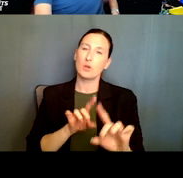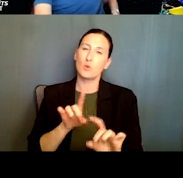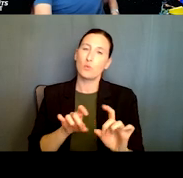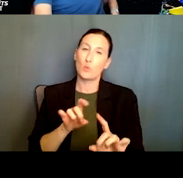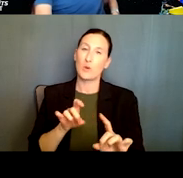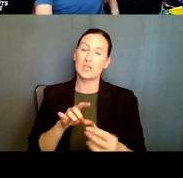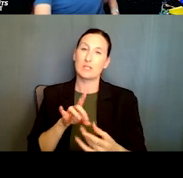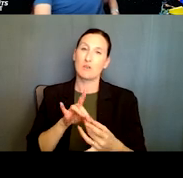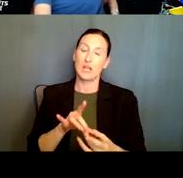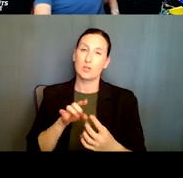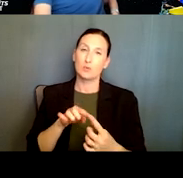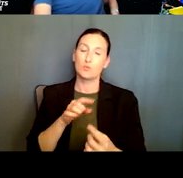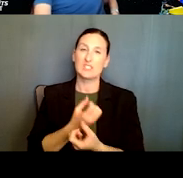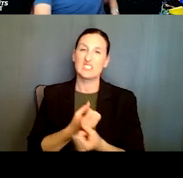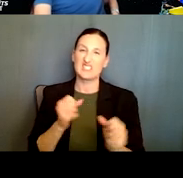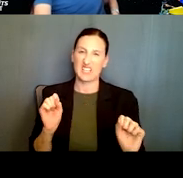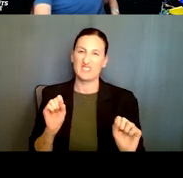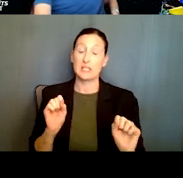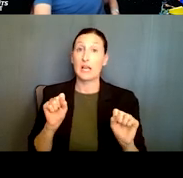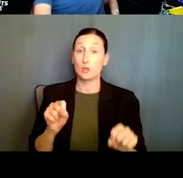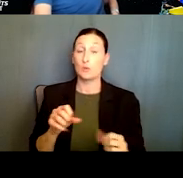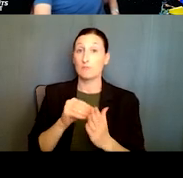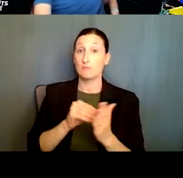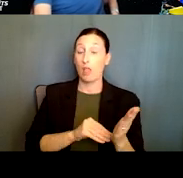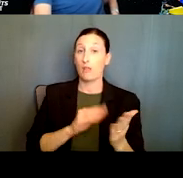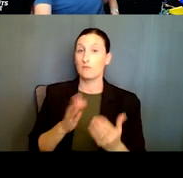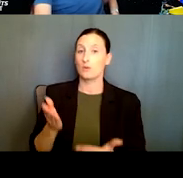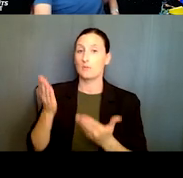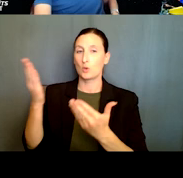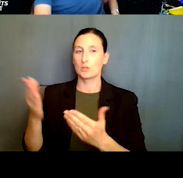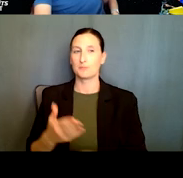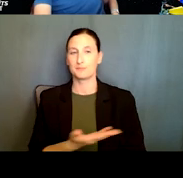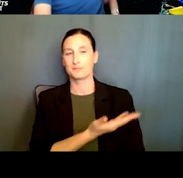can be addressed with, uh, uh, proposals and awards in, in this particular area.